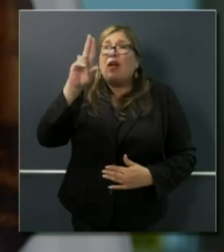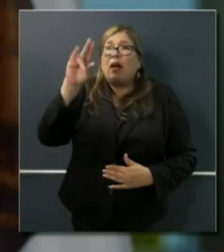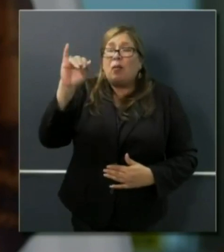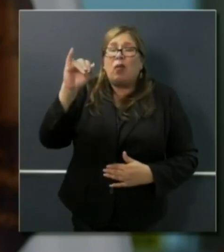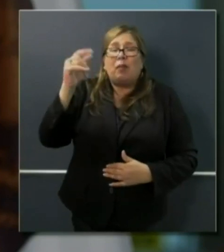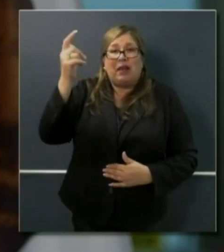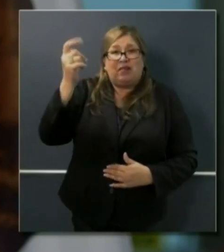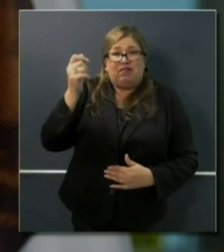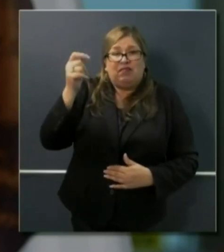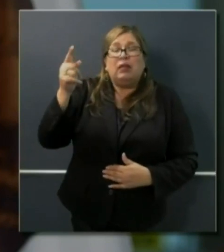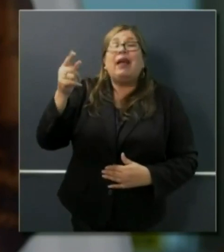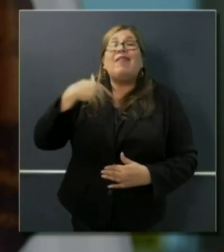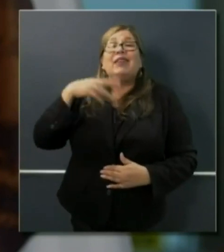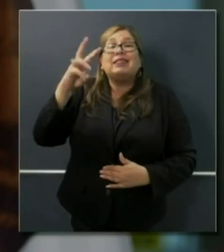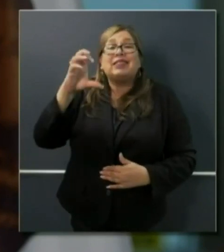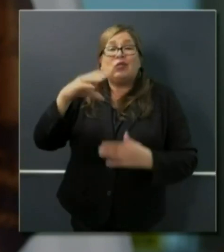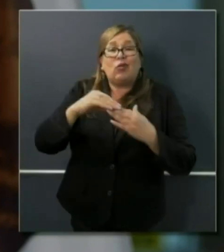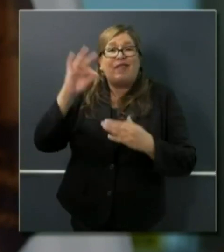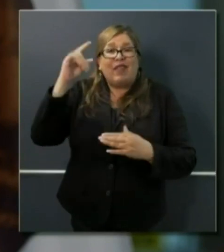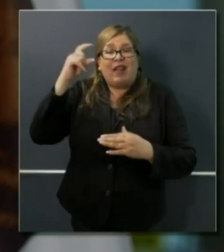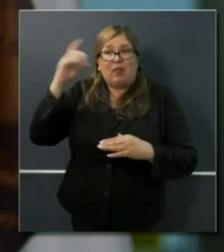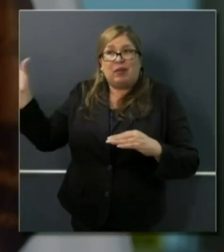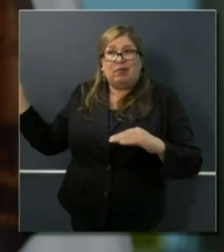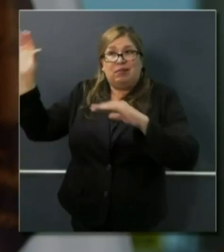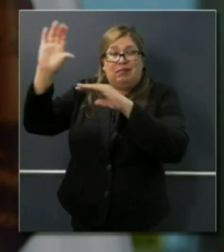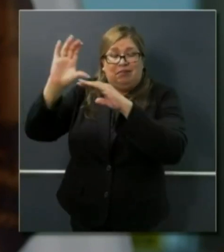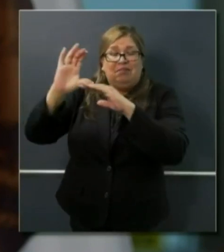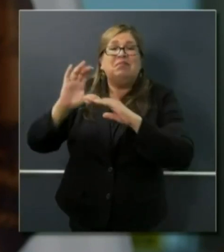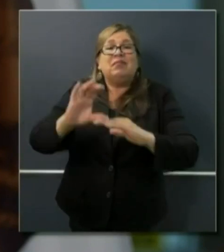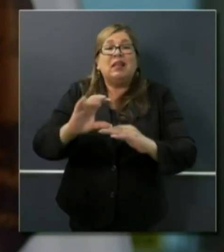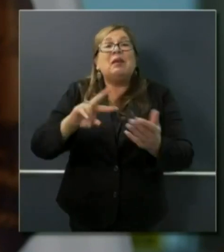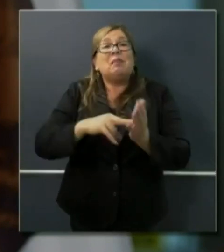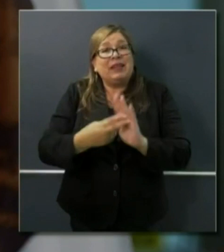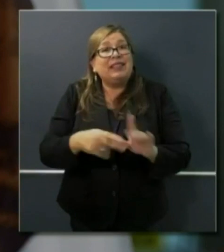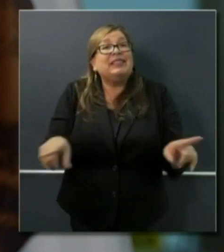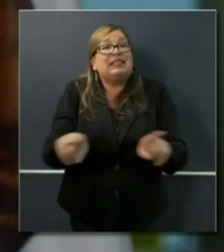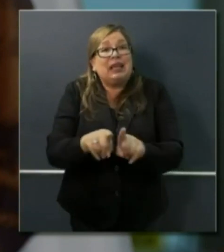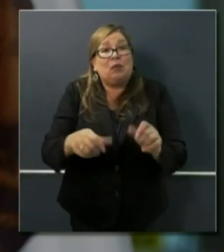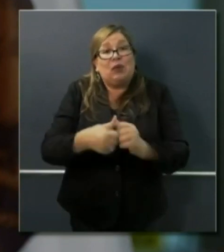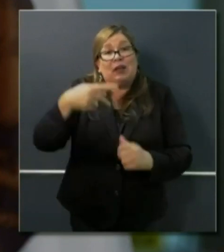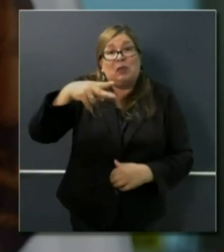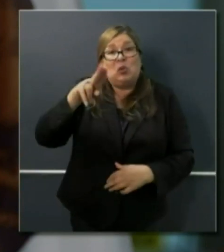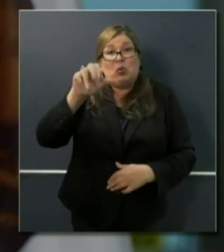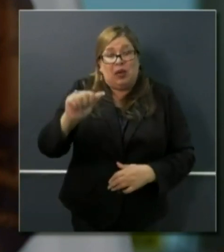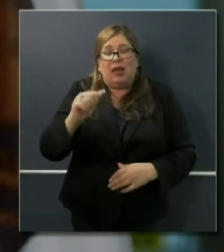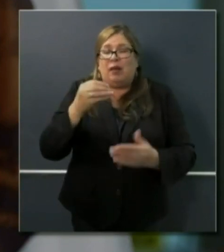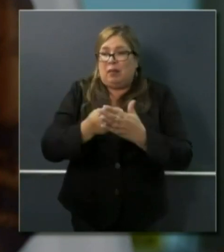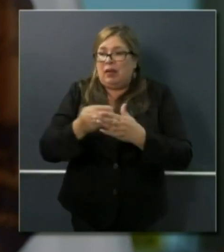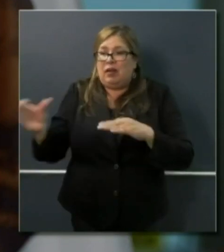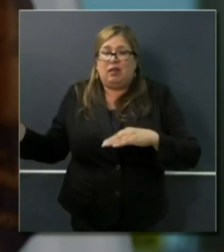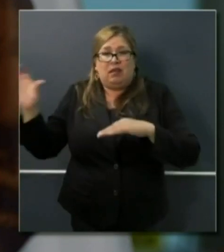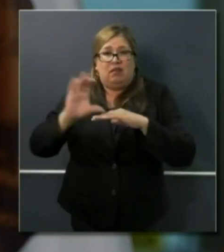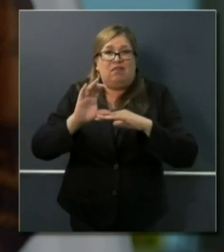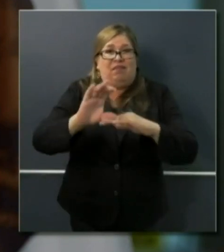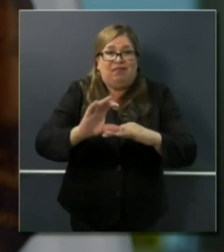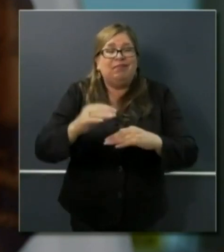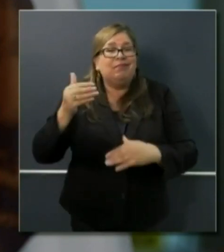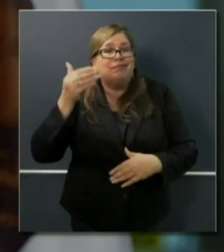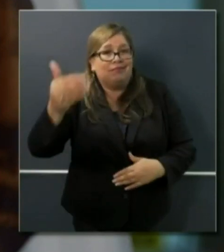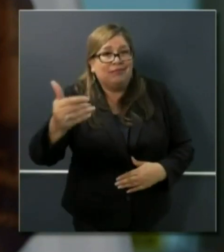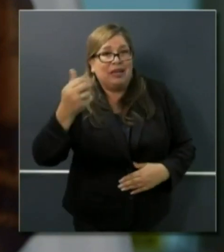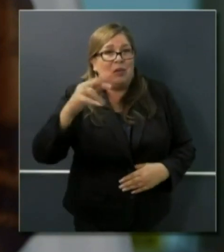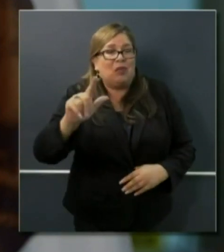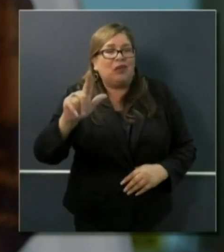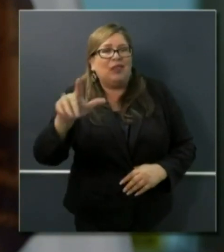on March 29th. So again, when our applications go up in a couple of weeks, that money will also be retroactive.